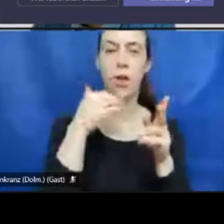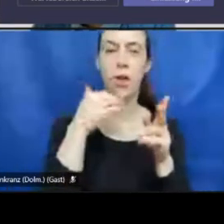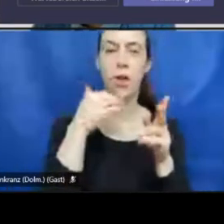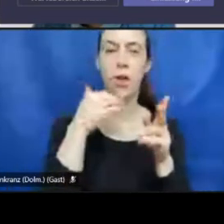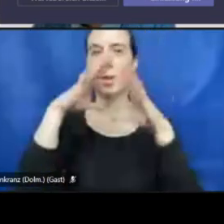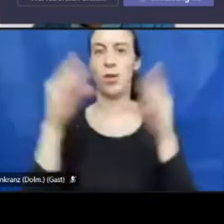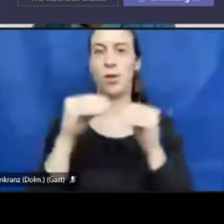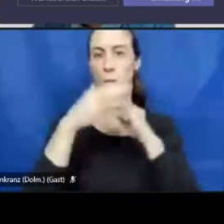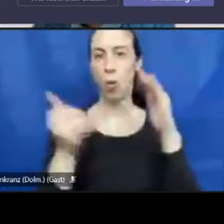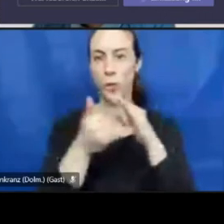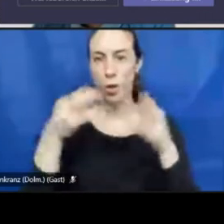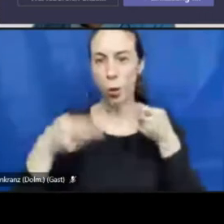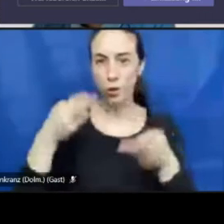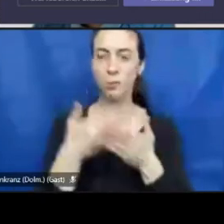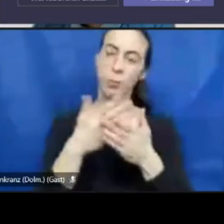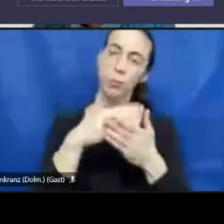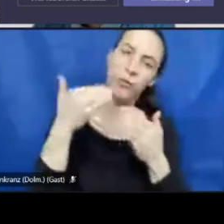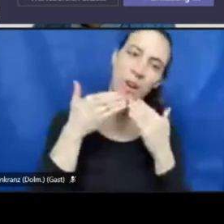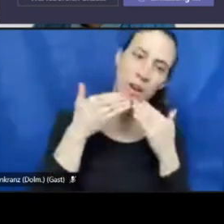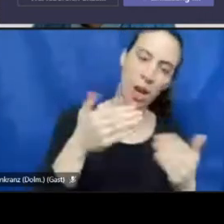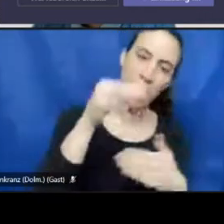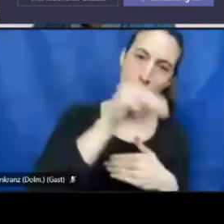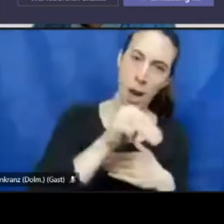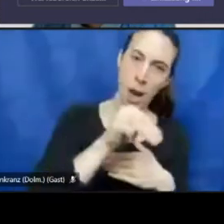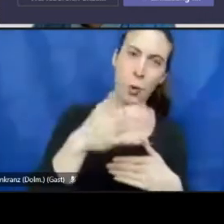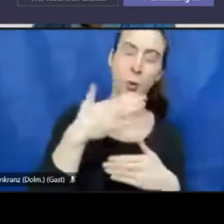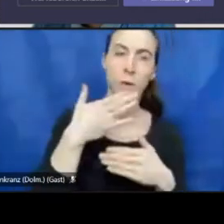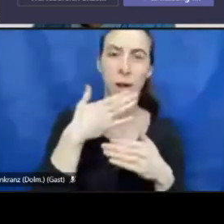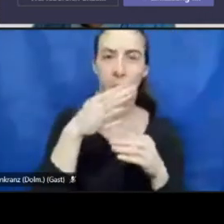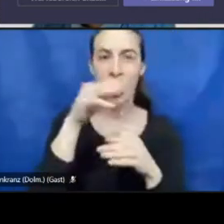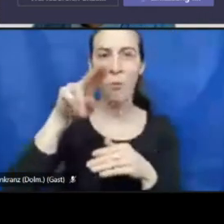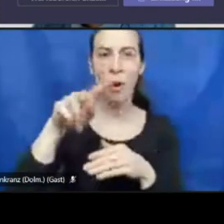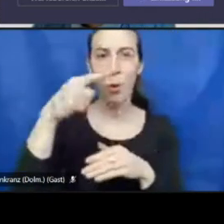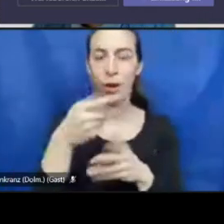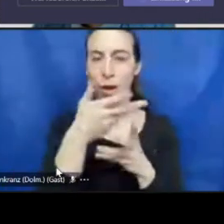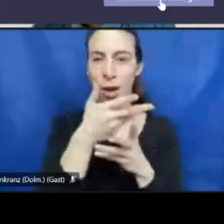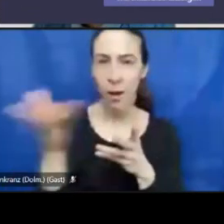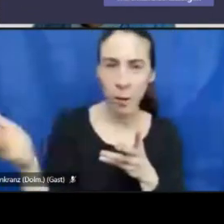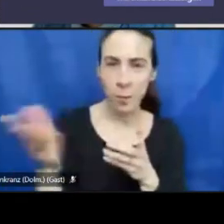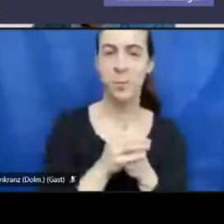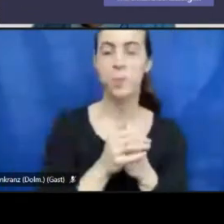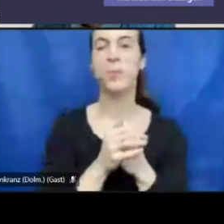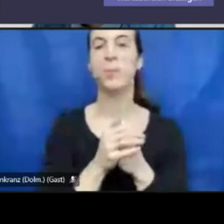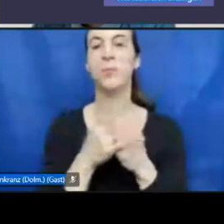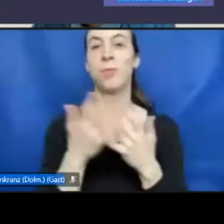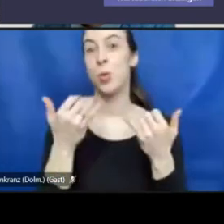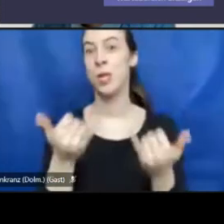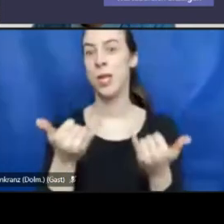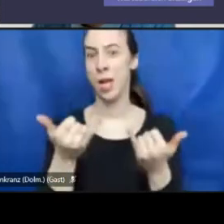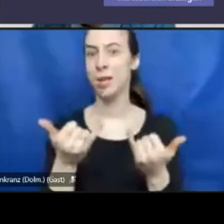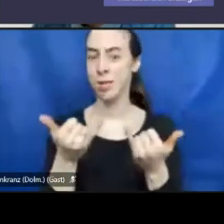conference and thank you Markus, thank you MFOKI again. And with these words being said,